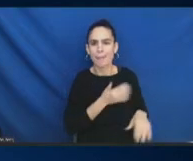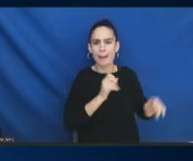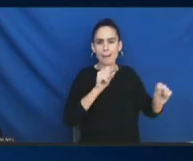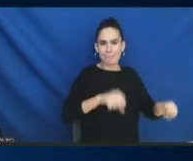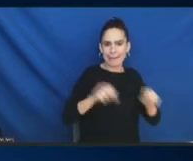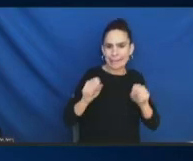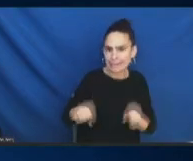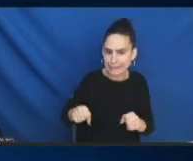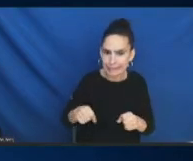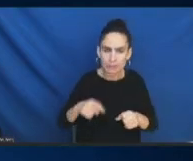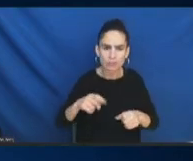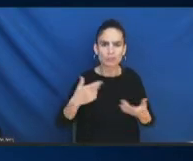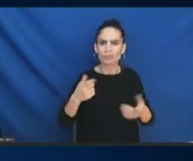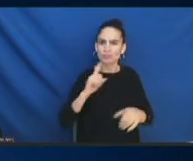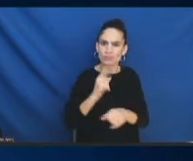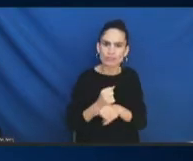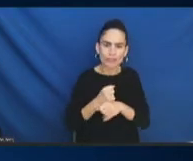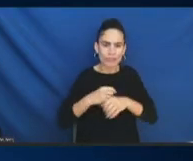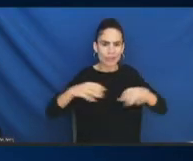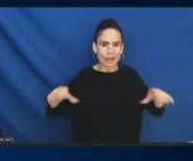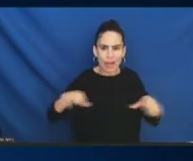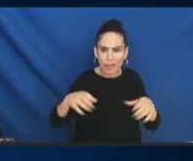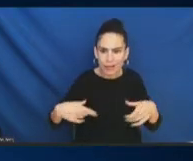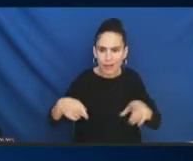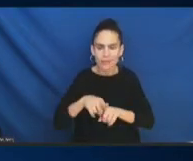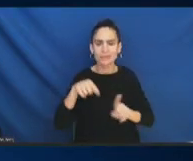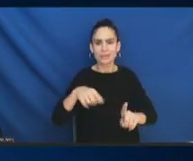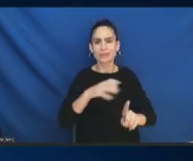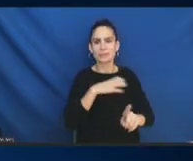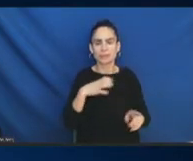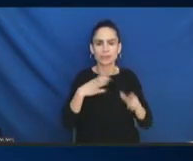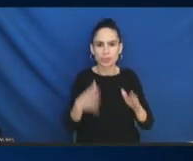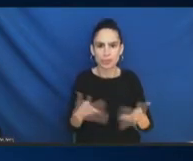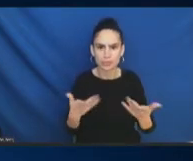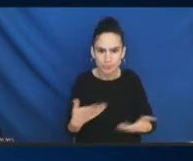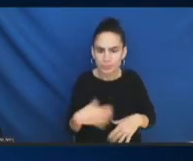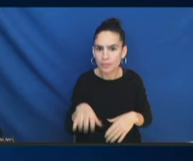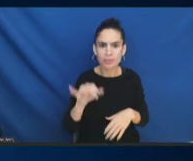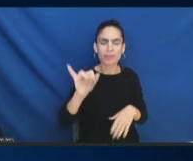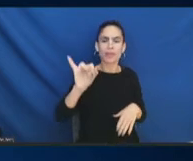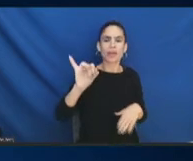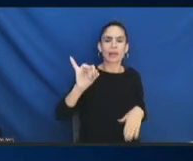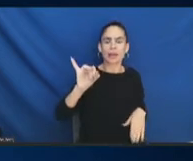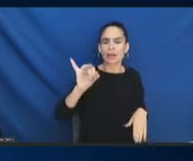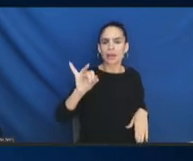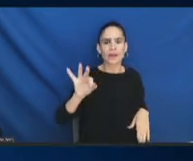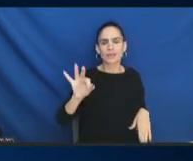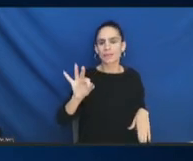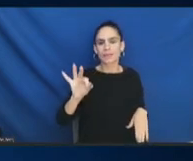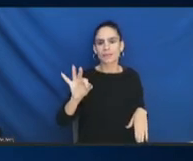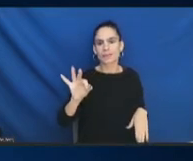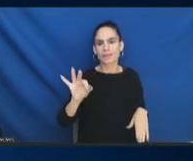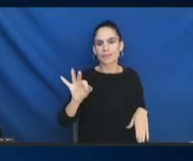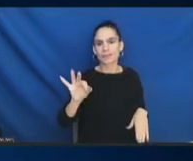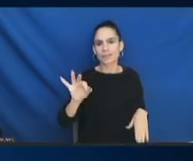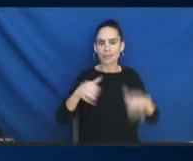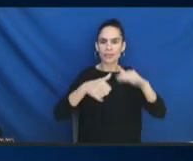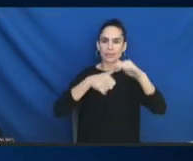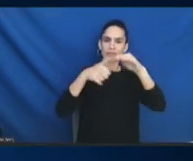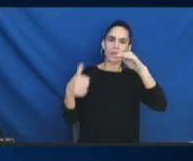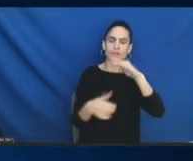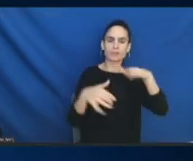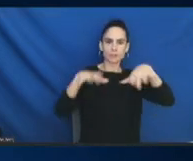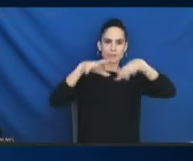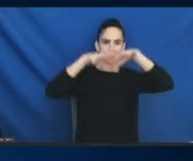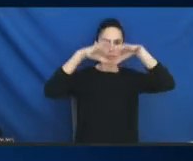even if, you know, if it's under the broad umbrella of issues that we're going to take on